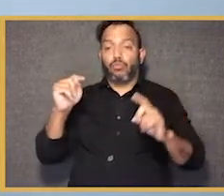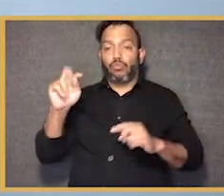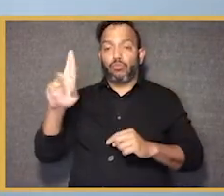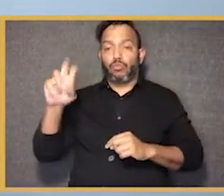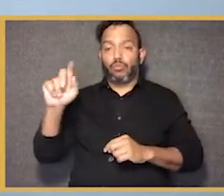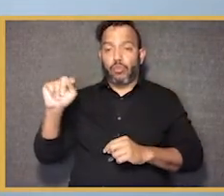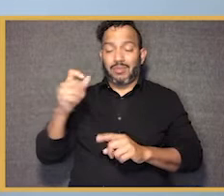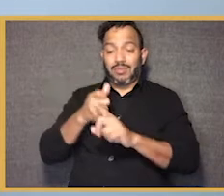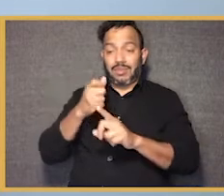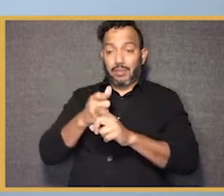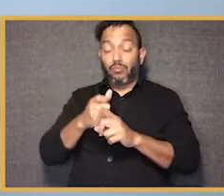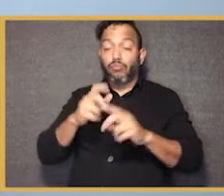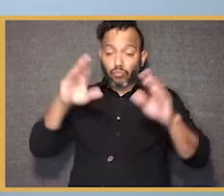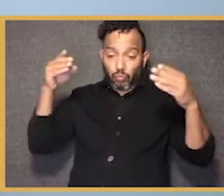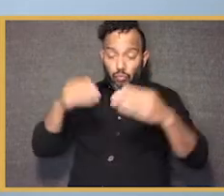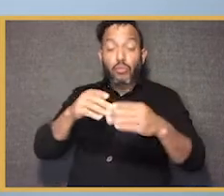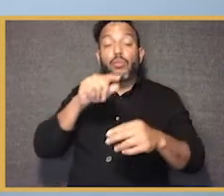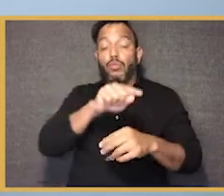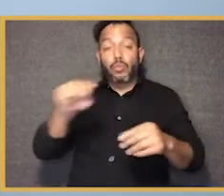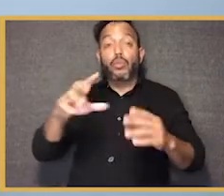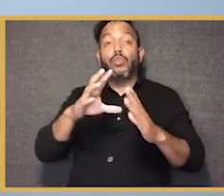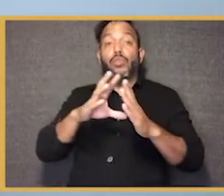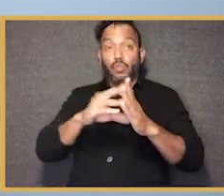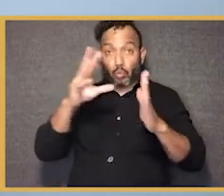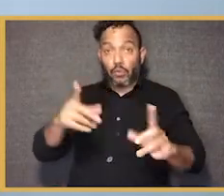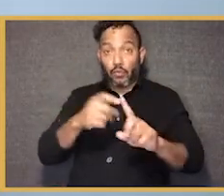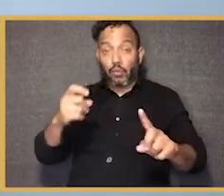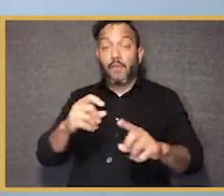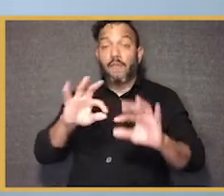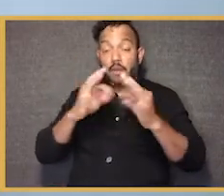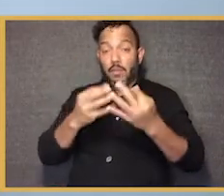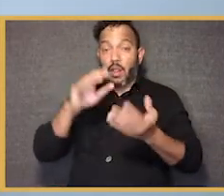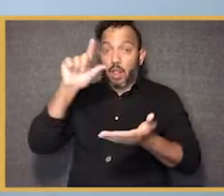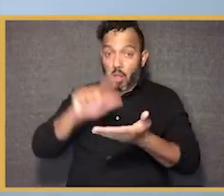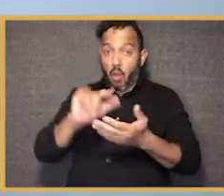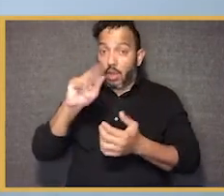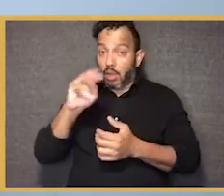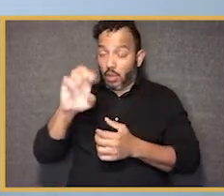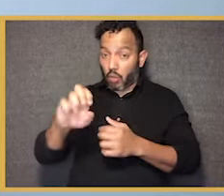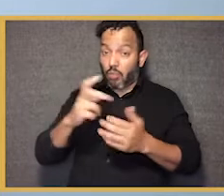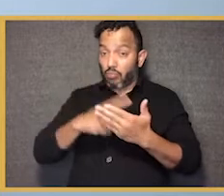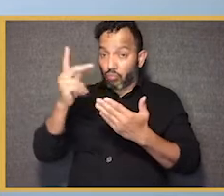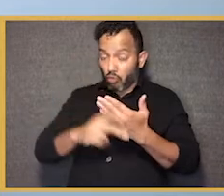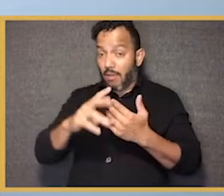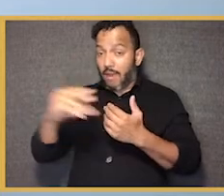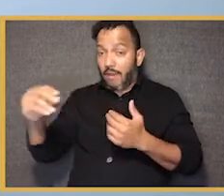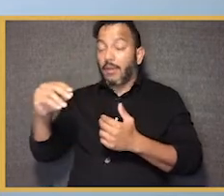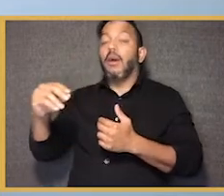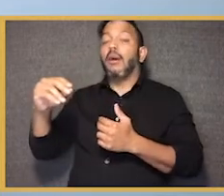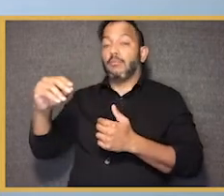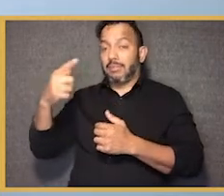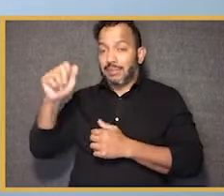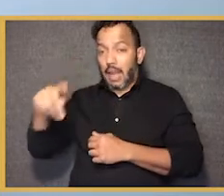close the opportunity gaps for students of color and those from low-income families. He's since forcefully urged Congress to strengthen the Pell Grant